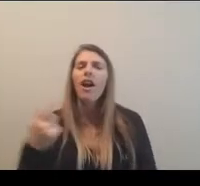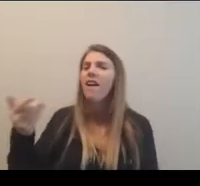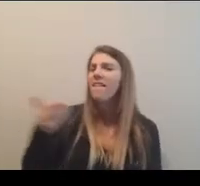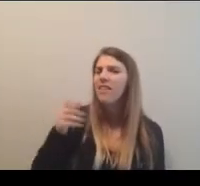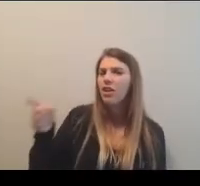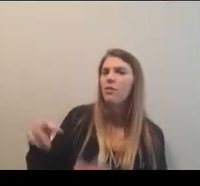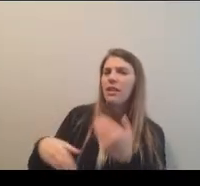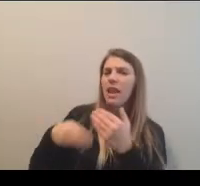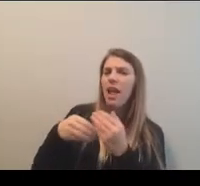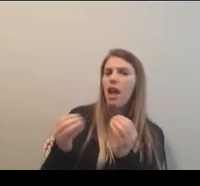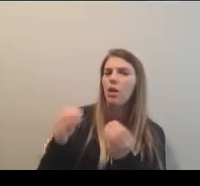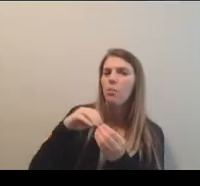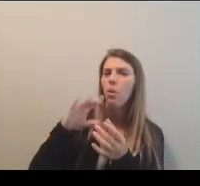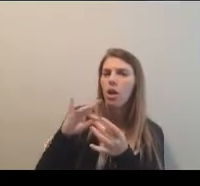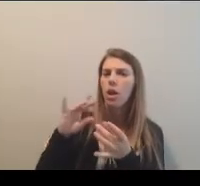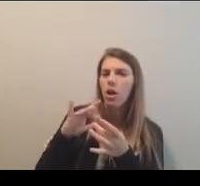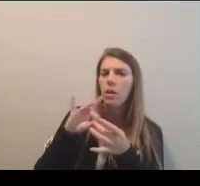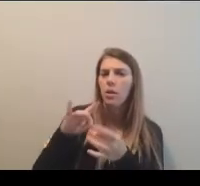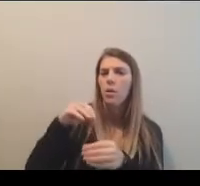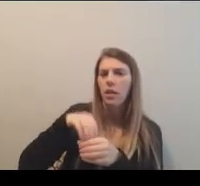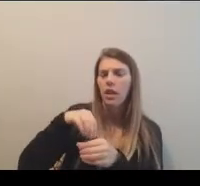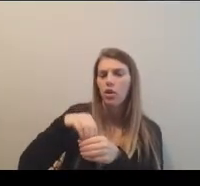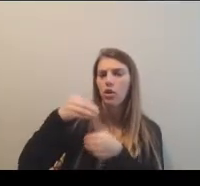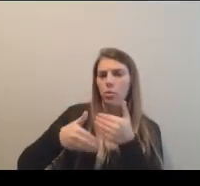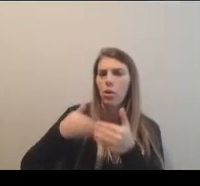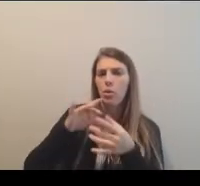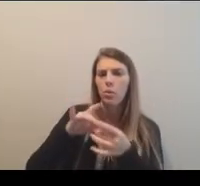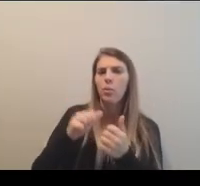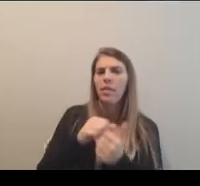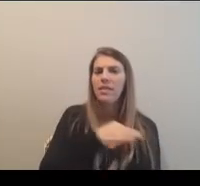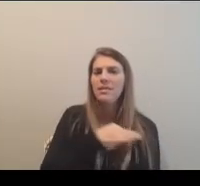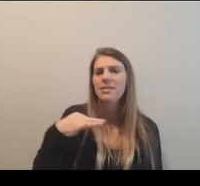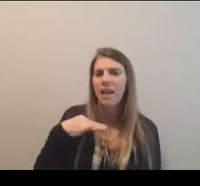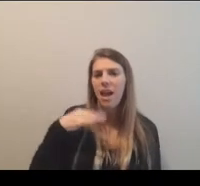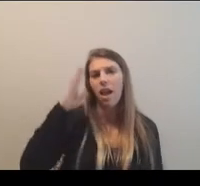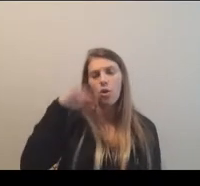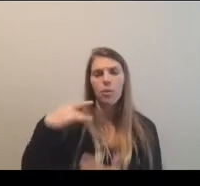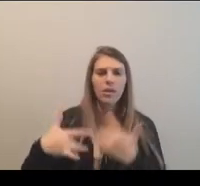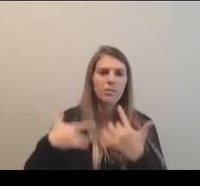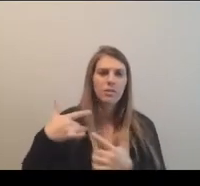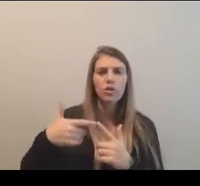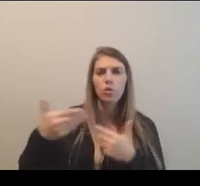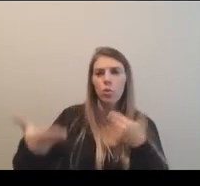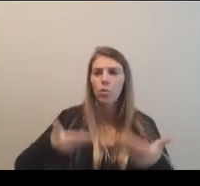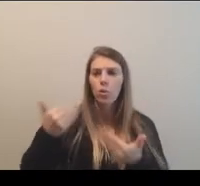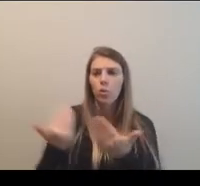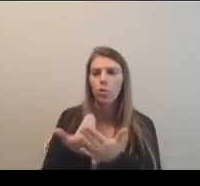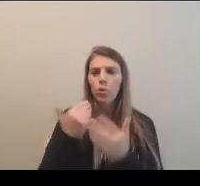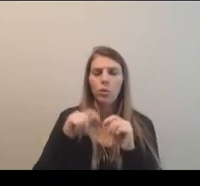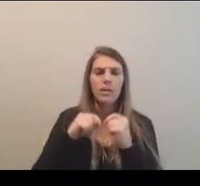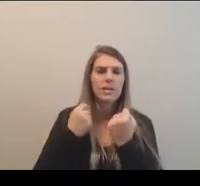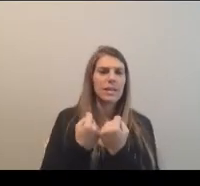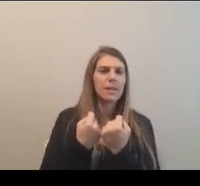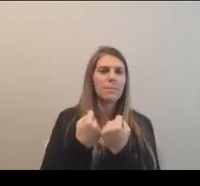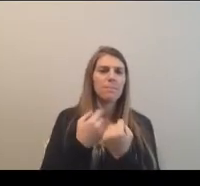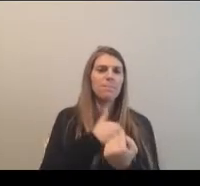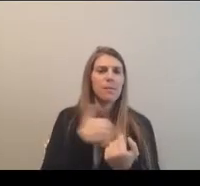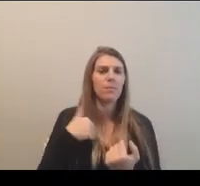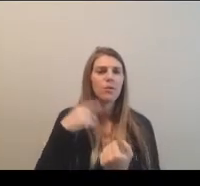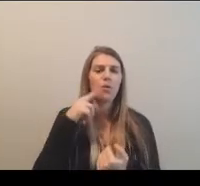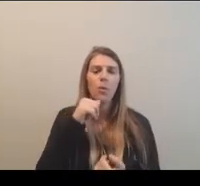to add some more comments about the internal progress, particularly staffing. I know it's been exciting to welcome new, new teammates to the women's basketball team.